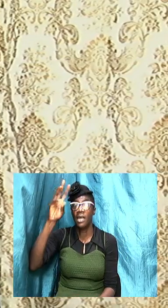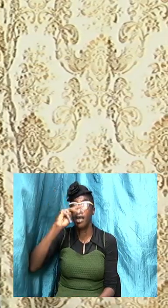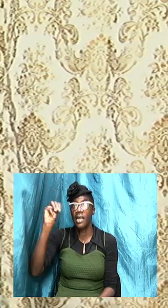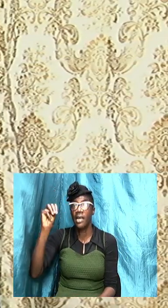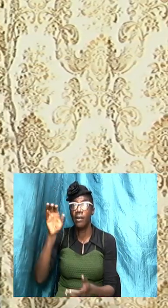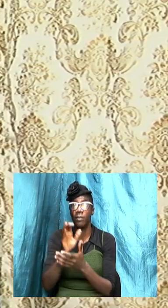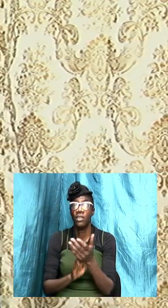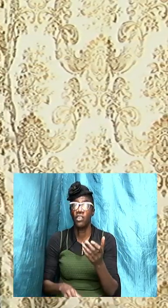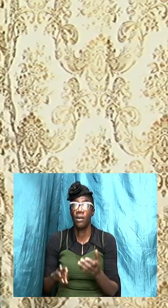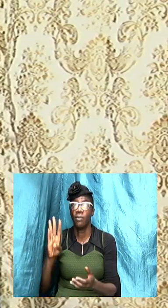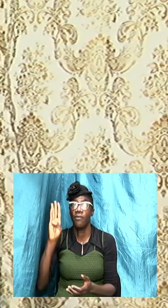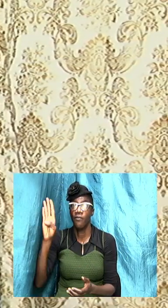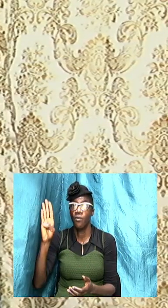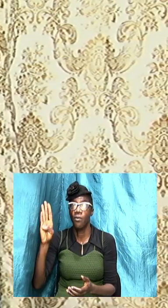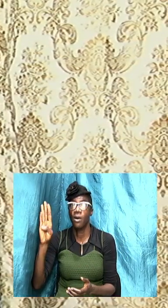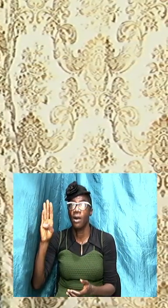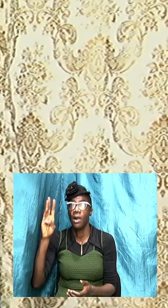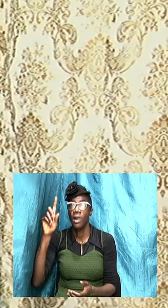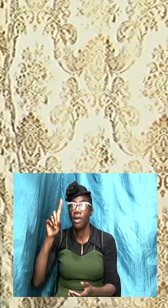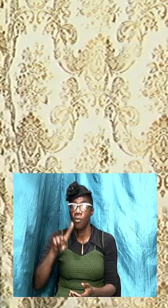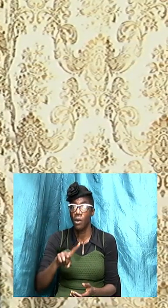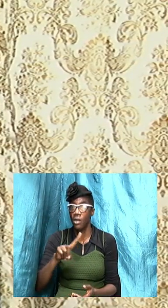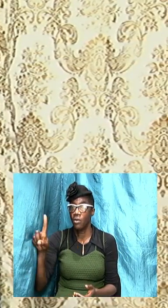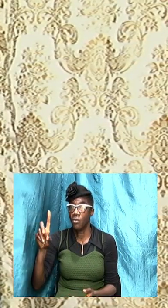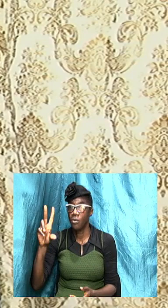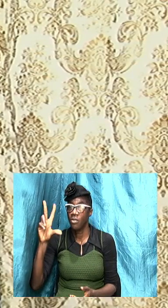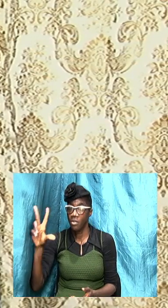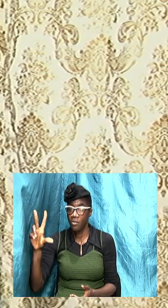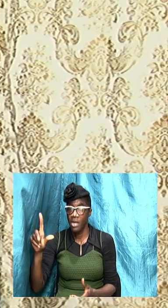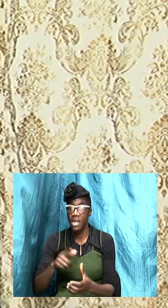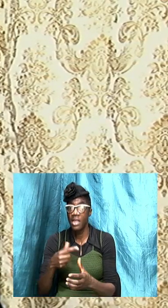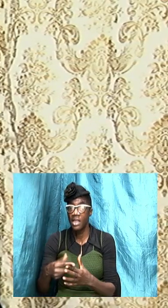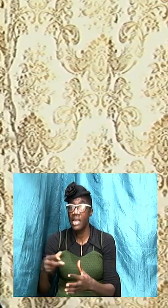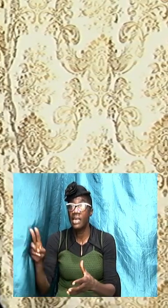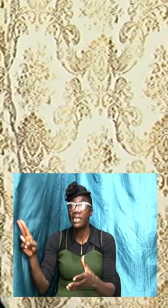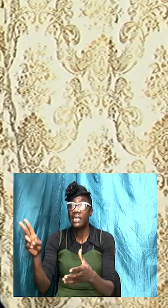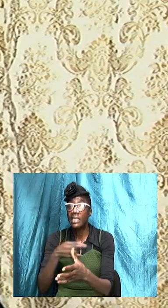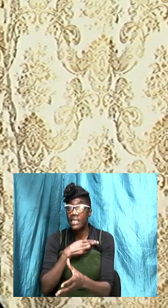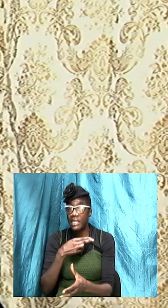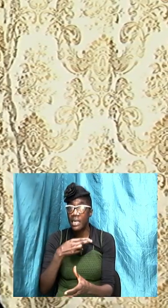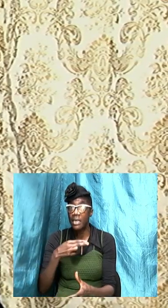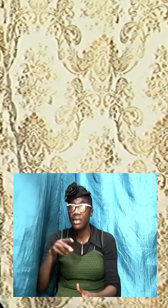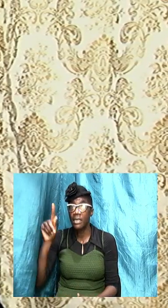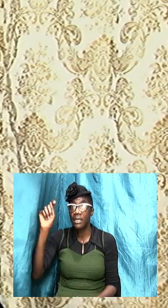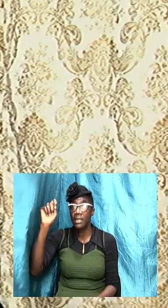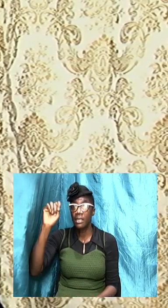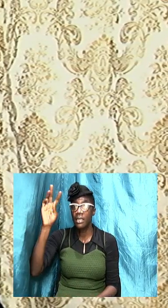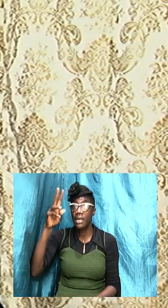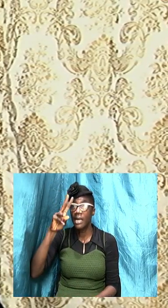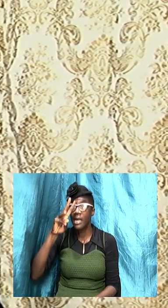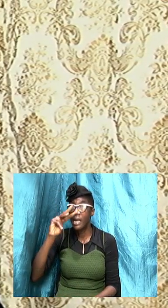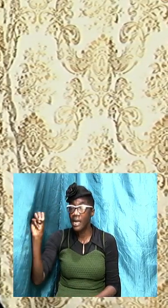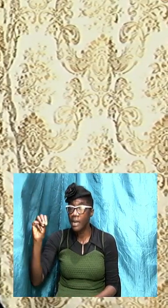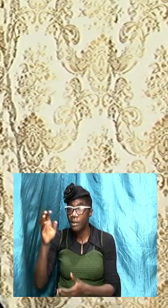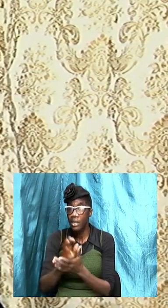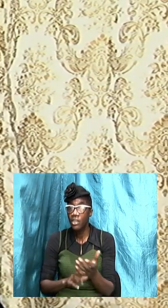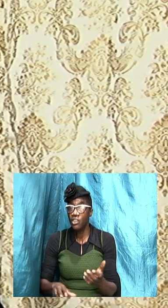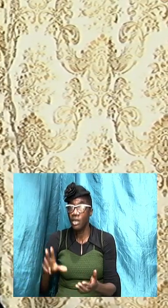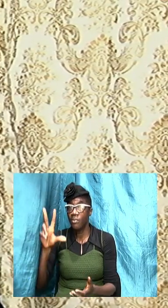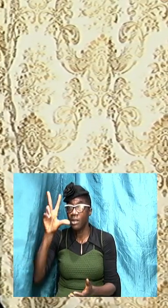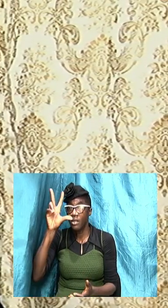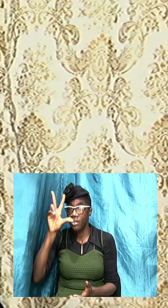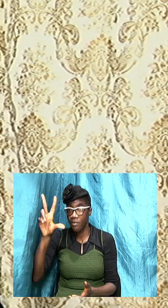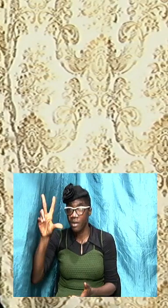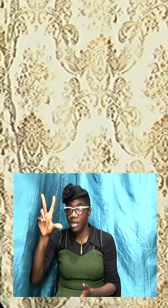1 to verse 3 and then 2nd Timothy 4 1 to verse 4 and let us just turn